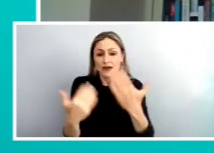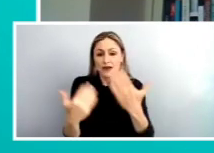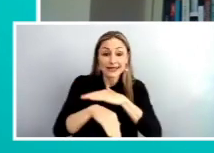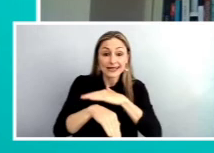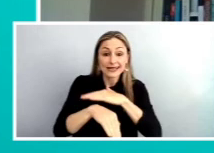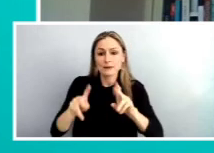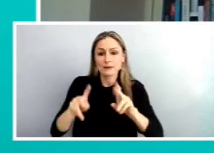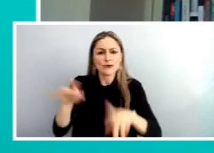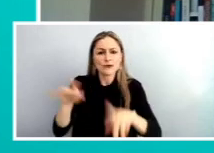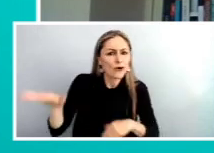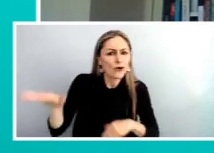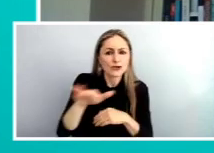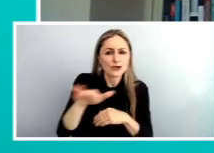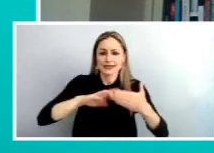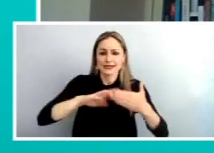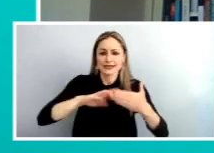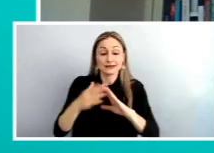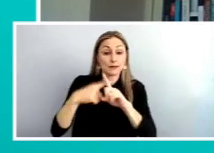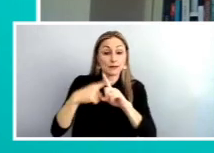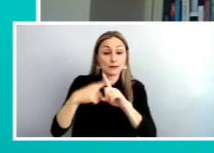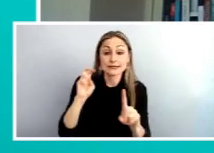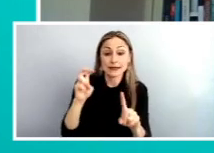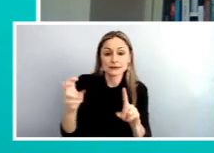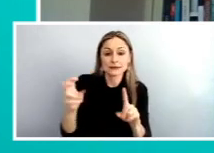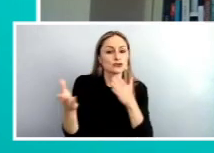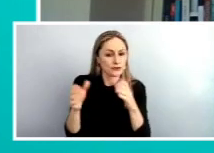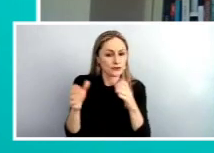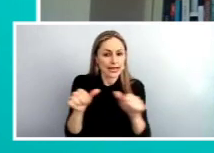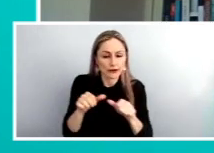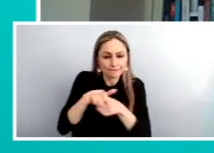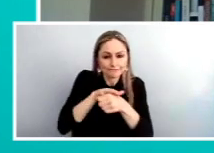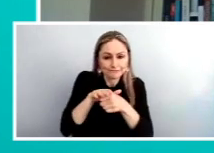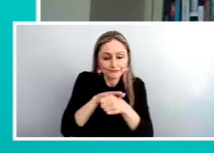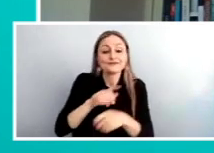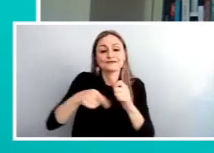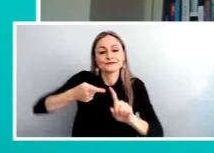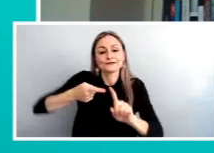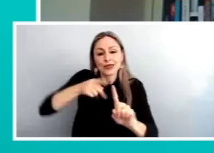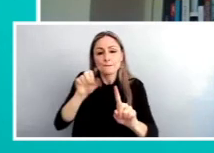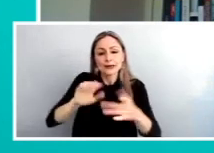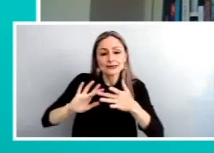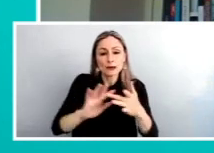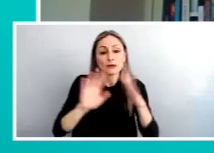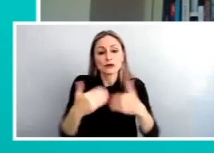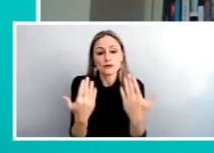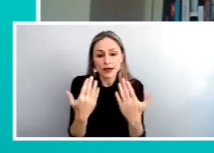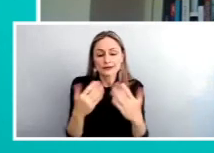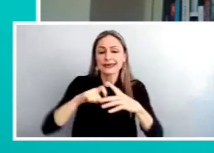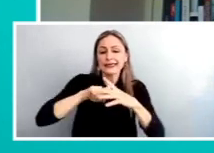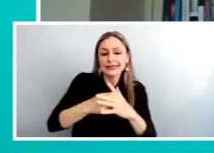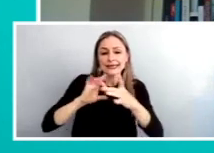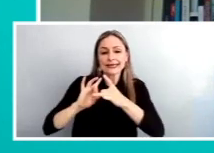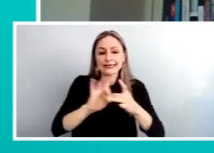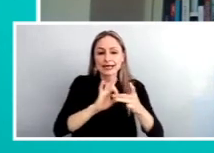and the SEPTA service area. In particular, the Bus Network provides key connections for the region's